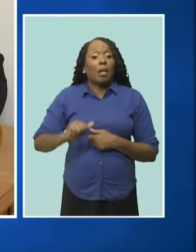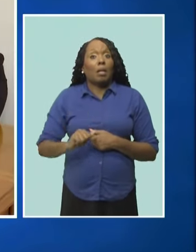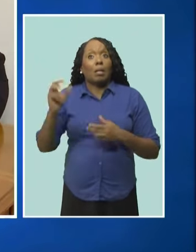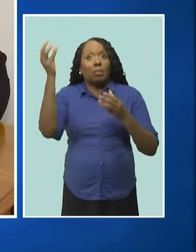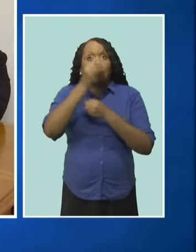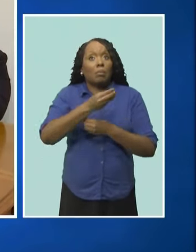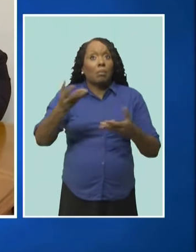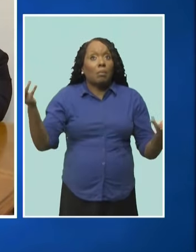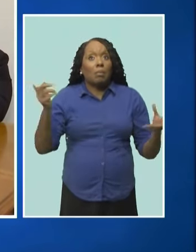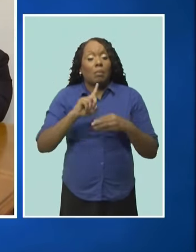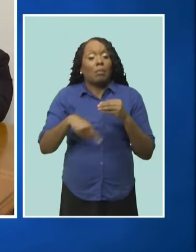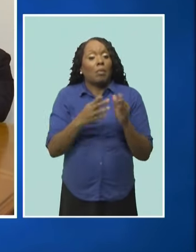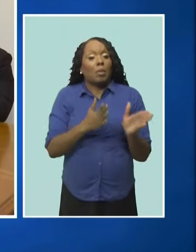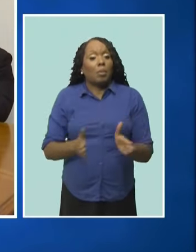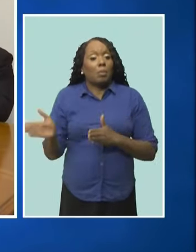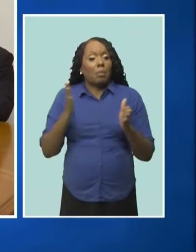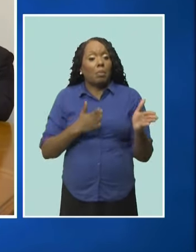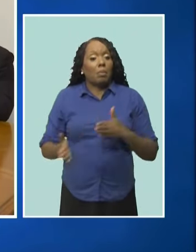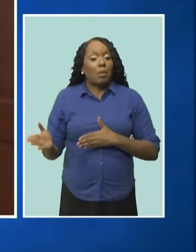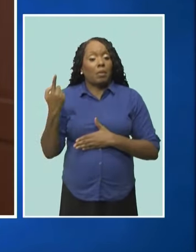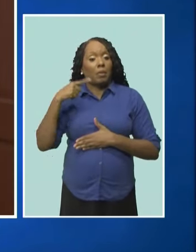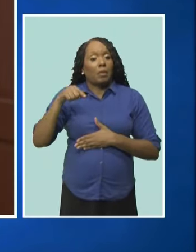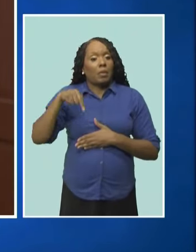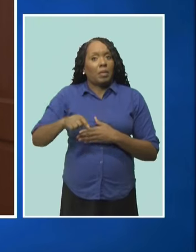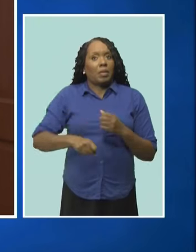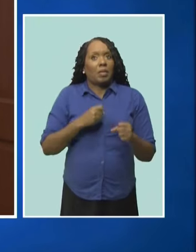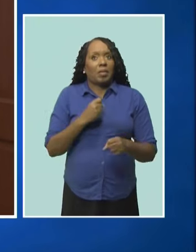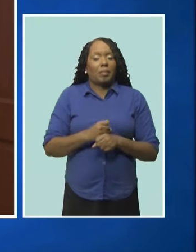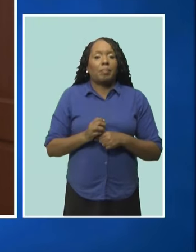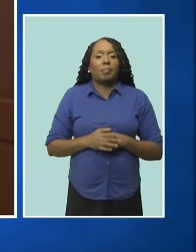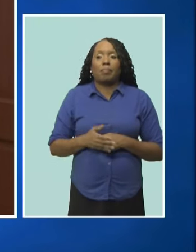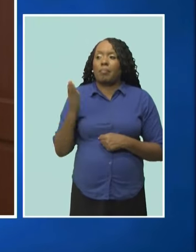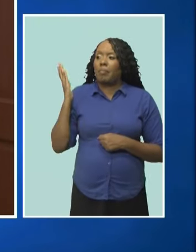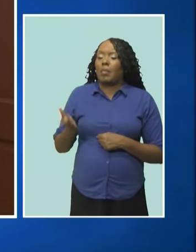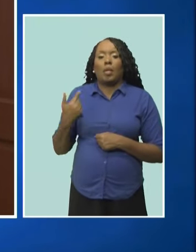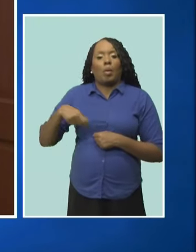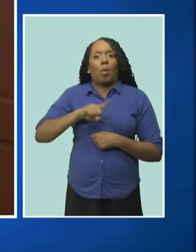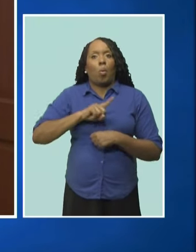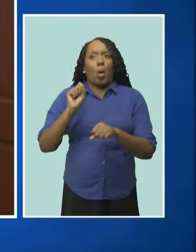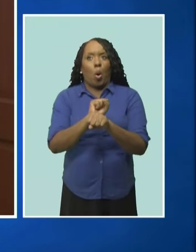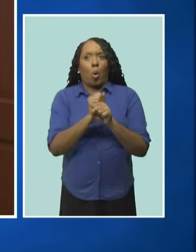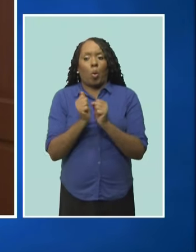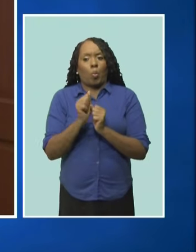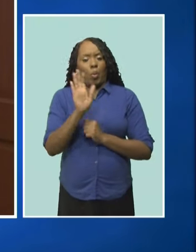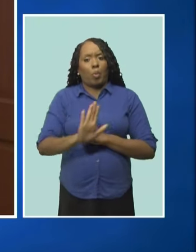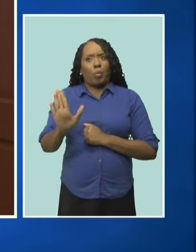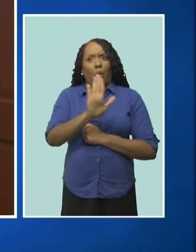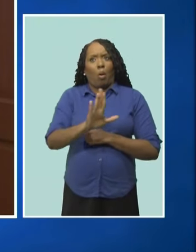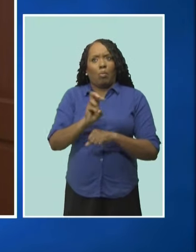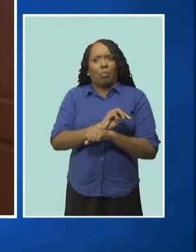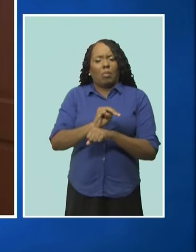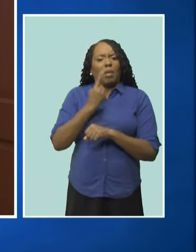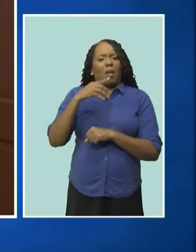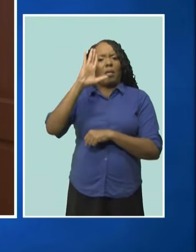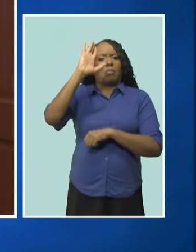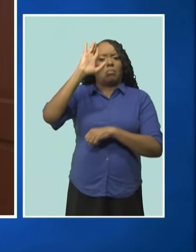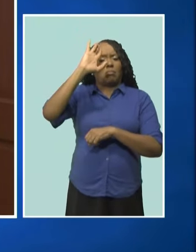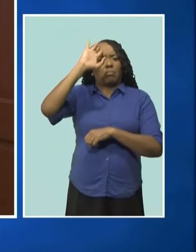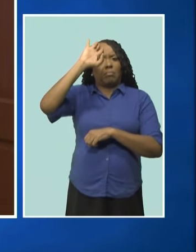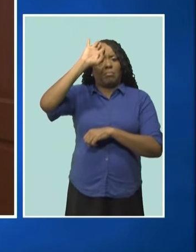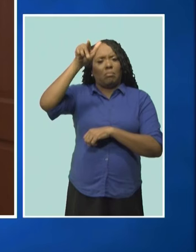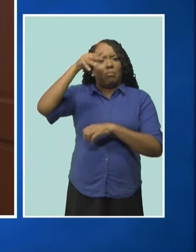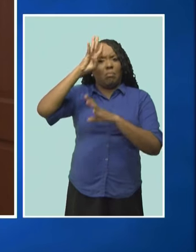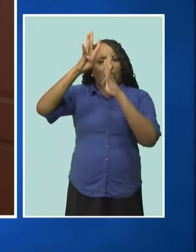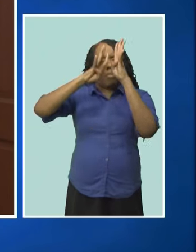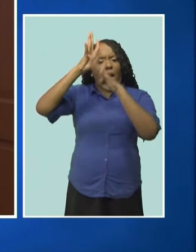an update on the plans for this year. We have been working with your ministry, as you know, to establish an innovation center for agriculture. We would have